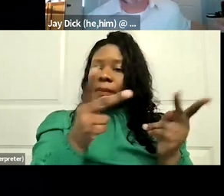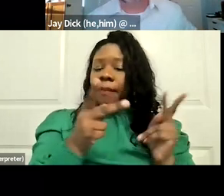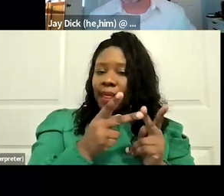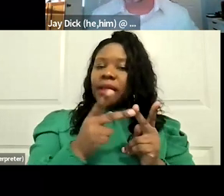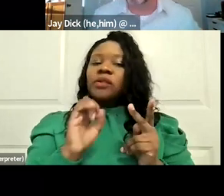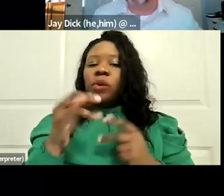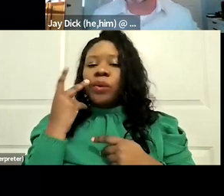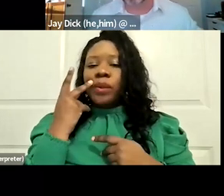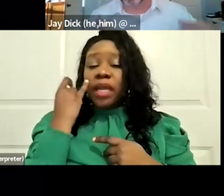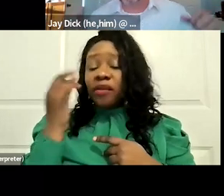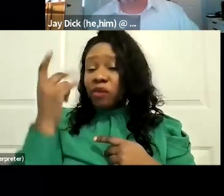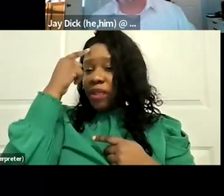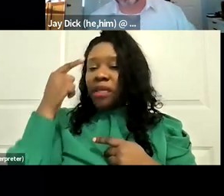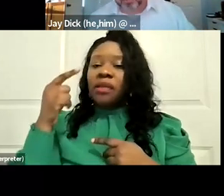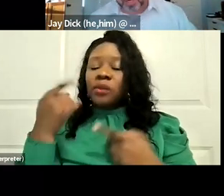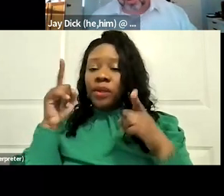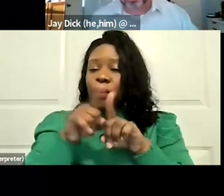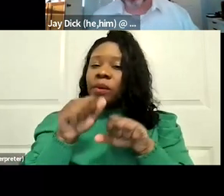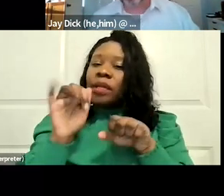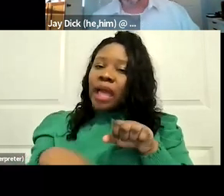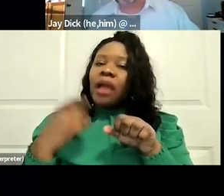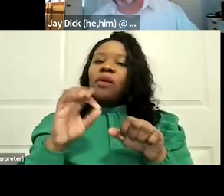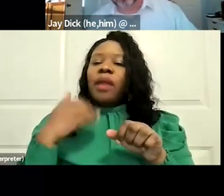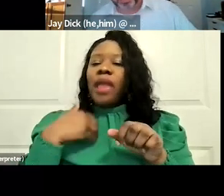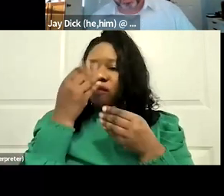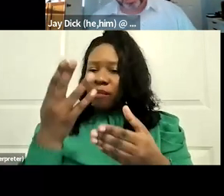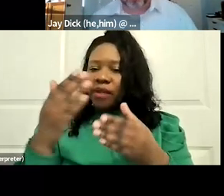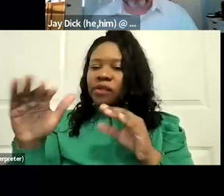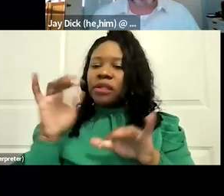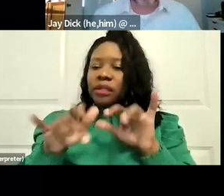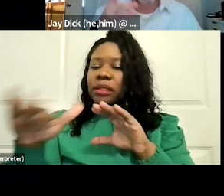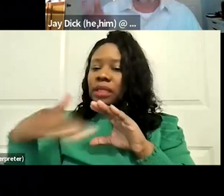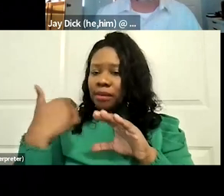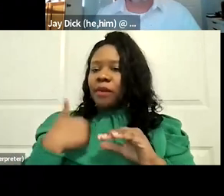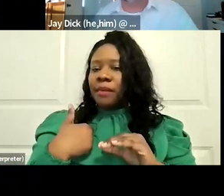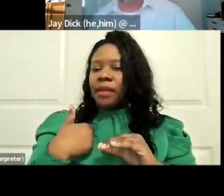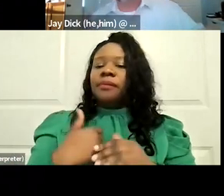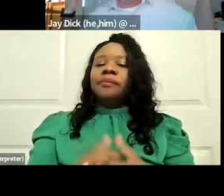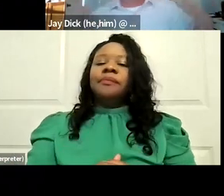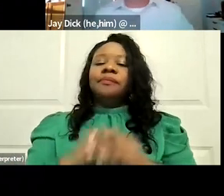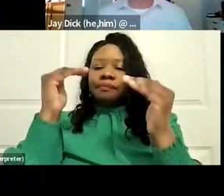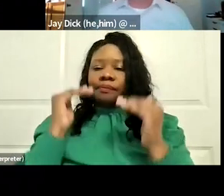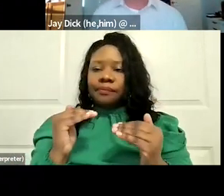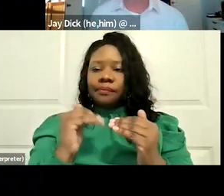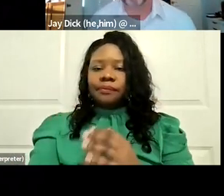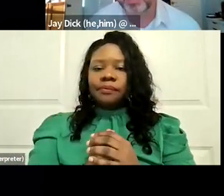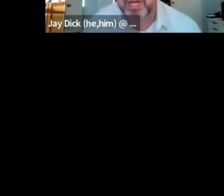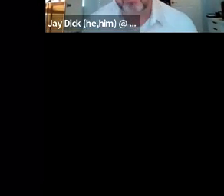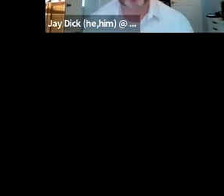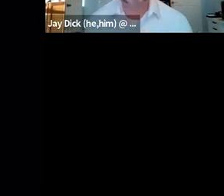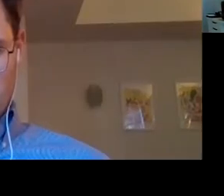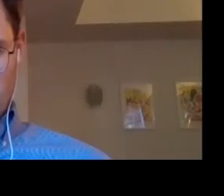please, you know, send me an email. I'd love to highlight those and learn about those and put them in our database. next slide. That was a really quick